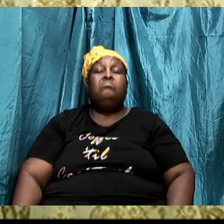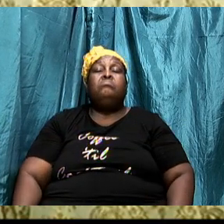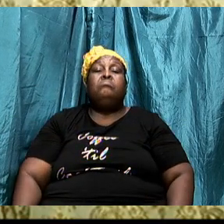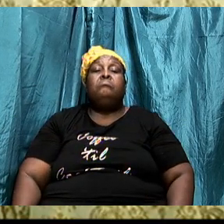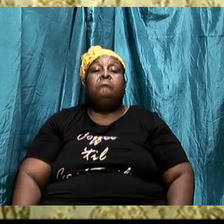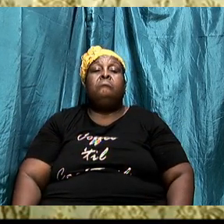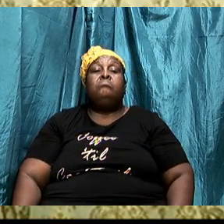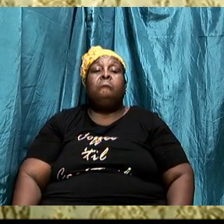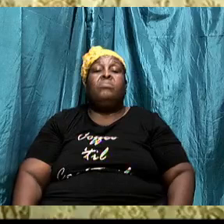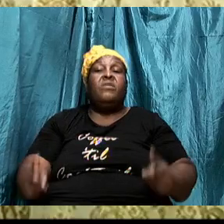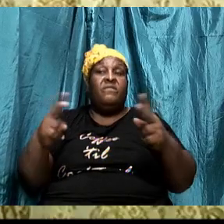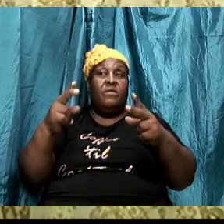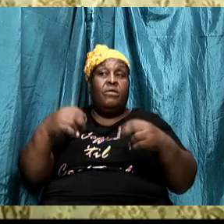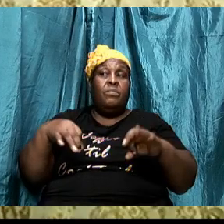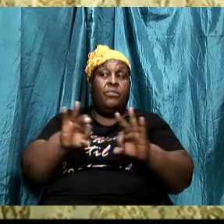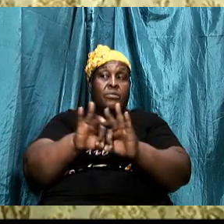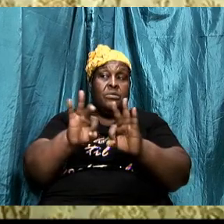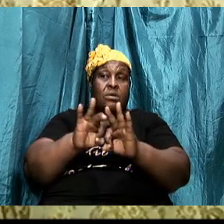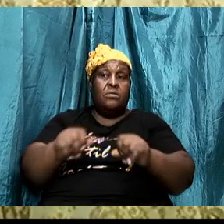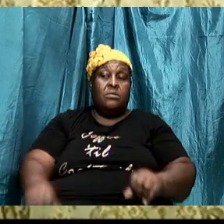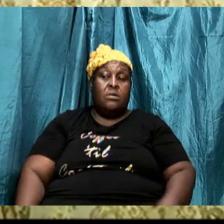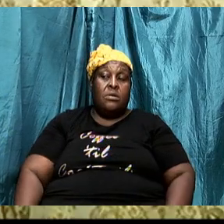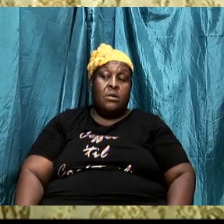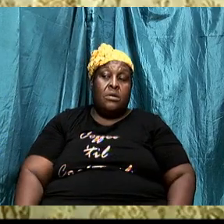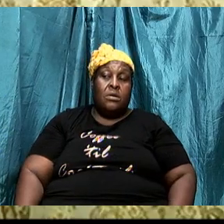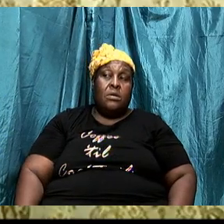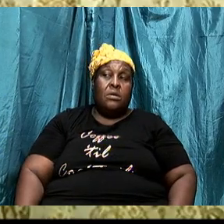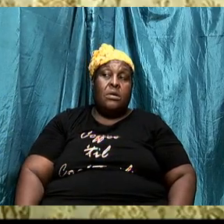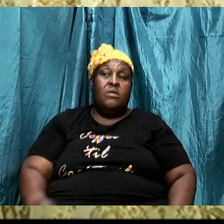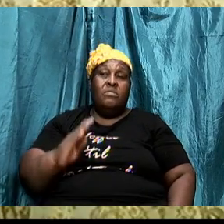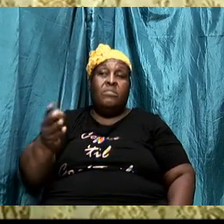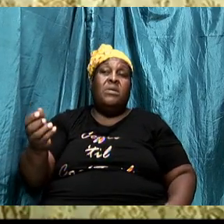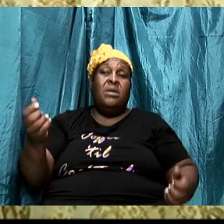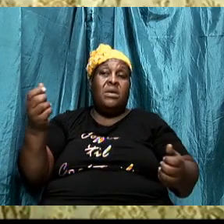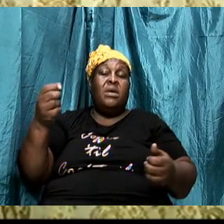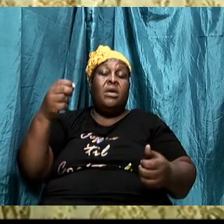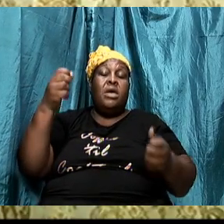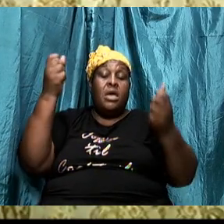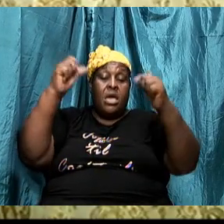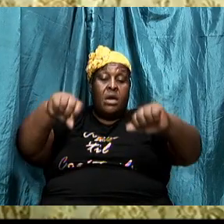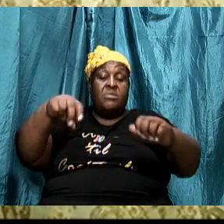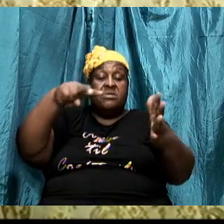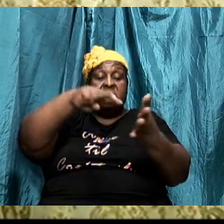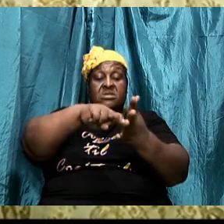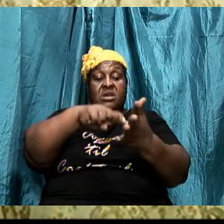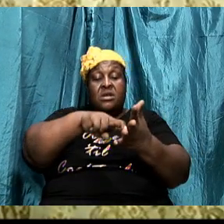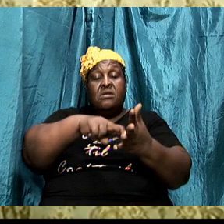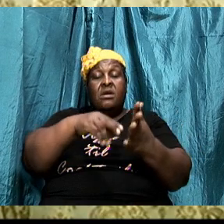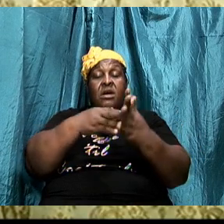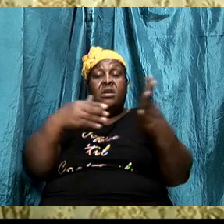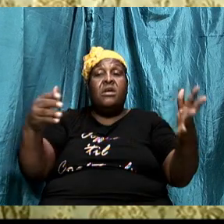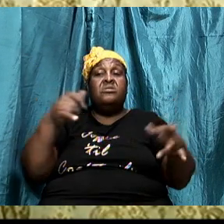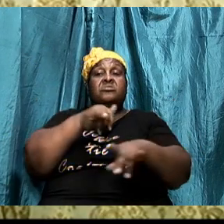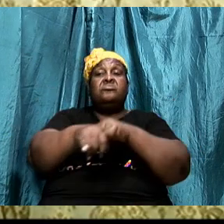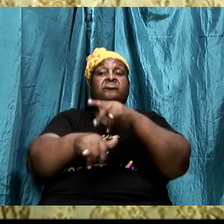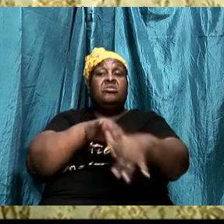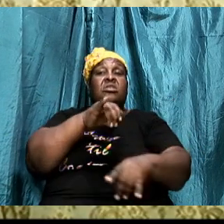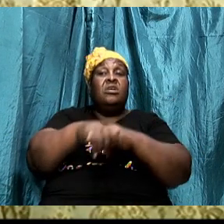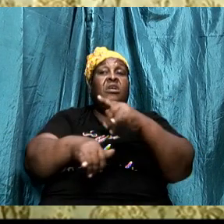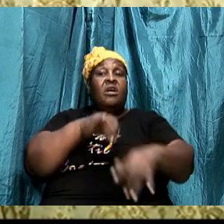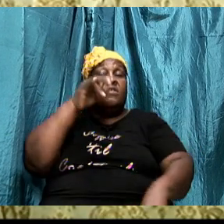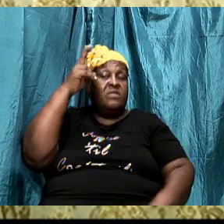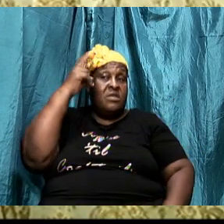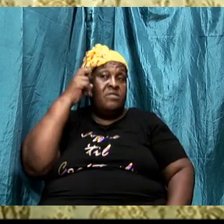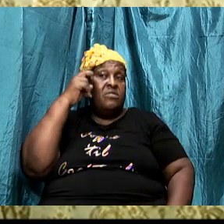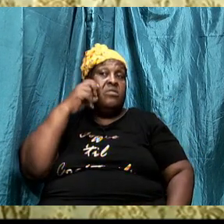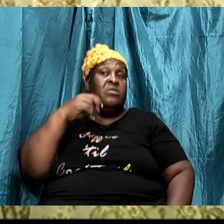very important if you are going to be able to stand against the wiles of the devil you have got to